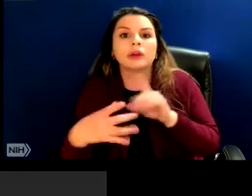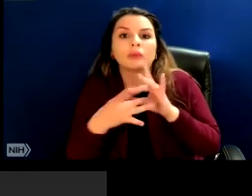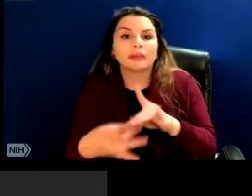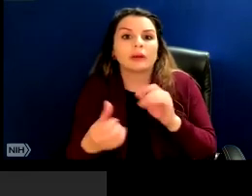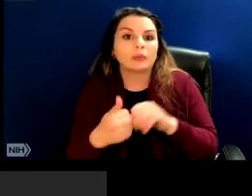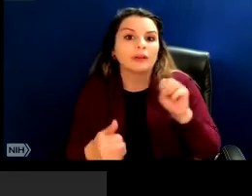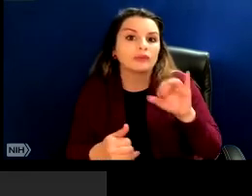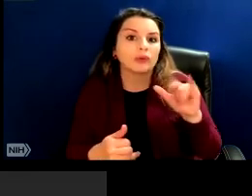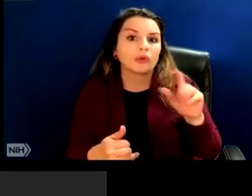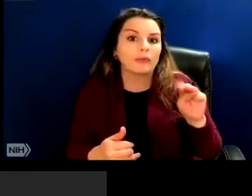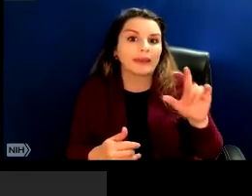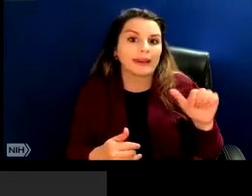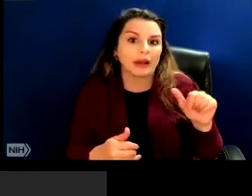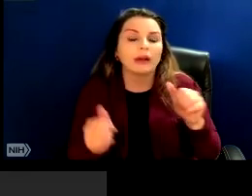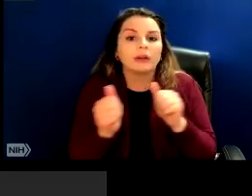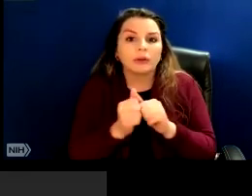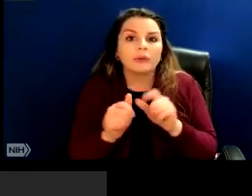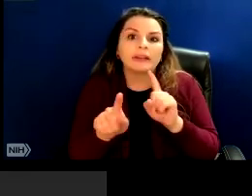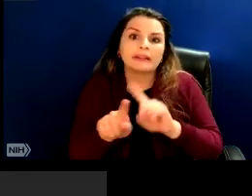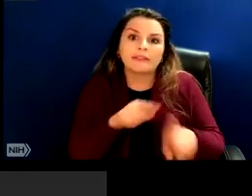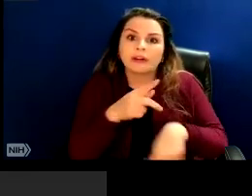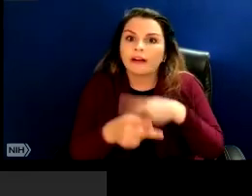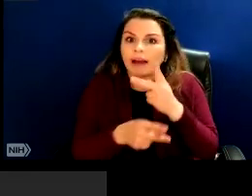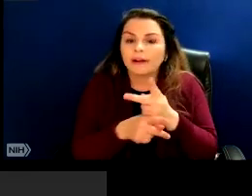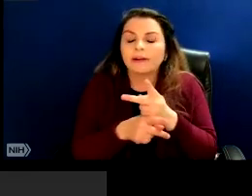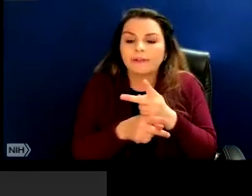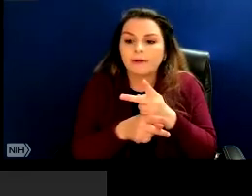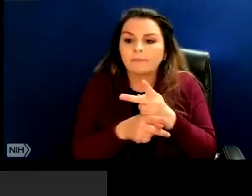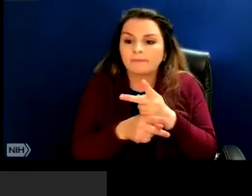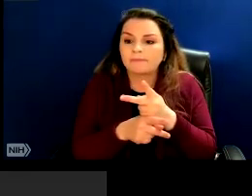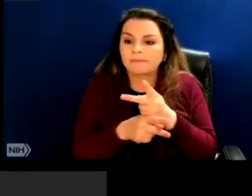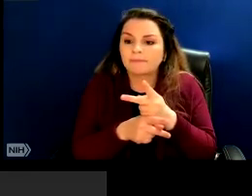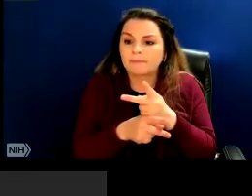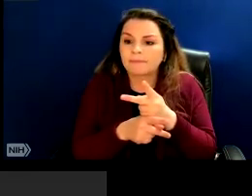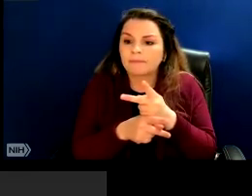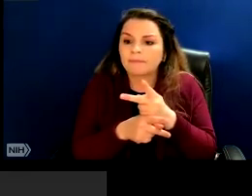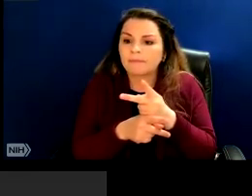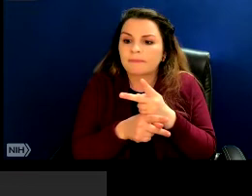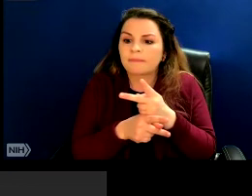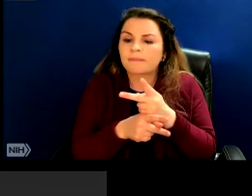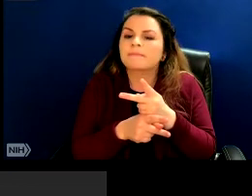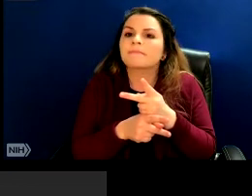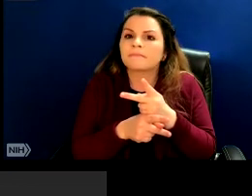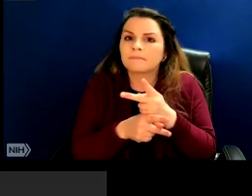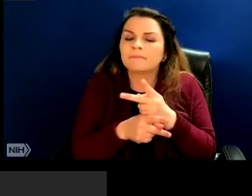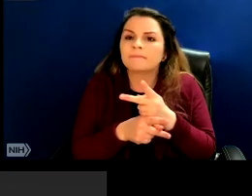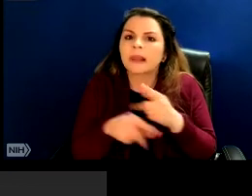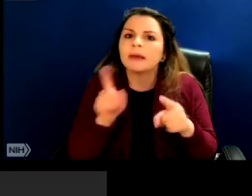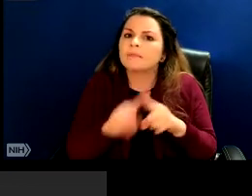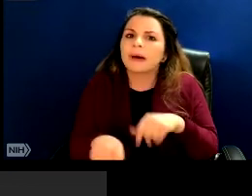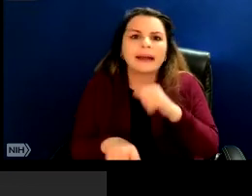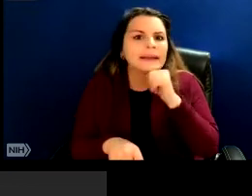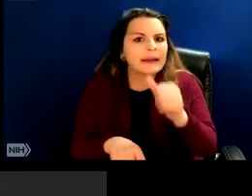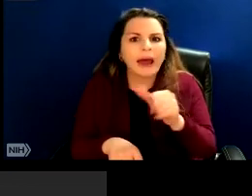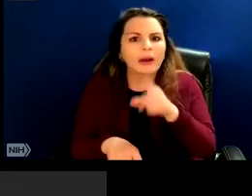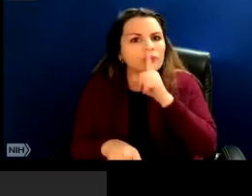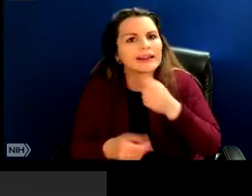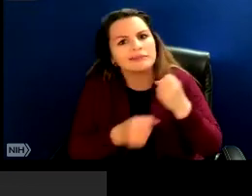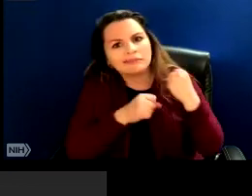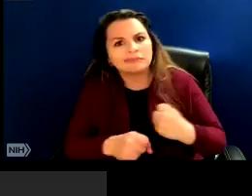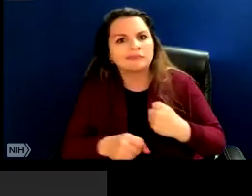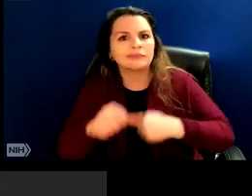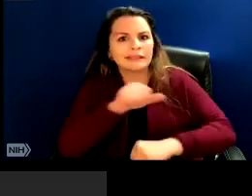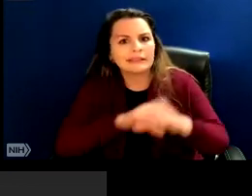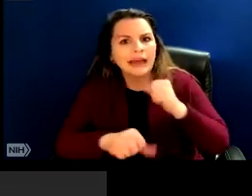with different kinds of fraudulent, you know, not scientific, not